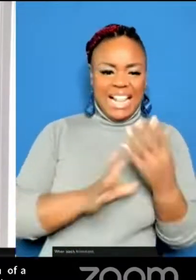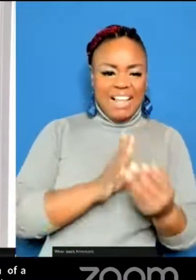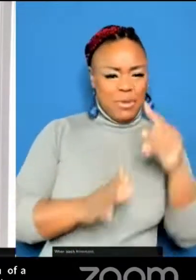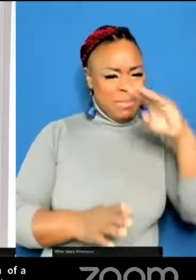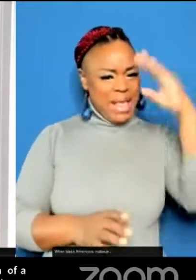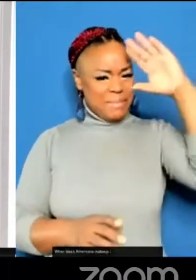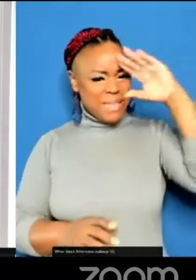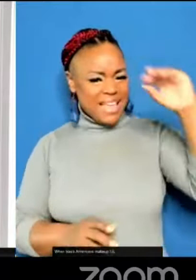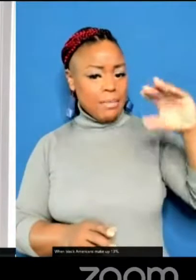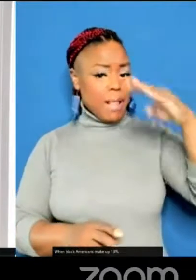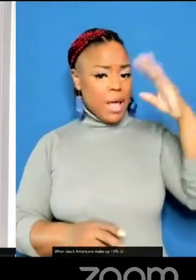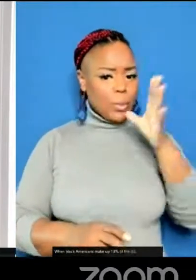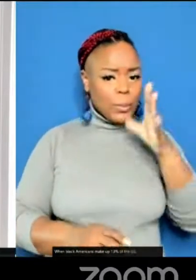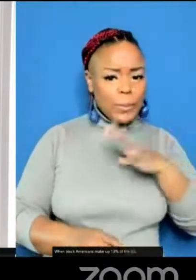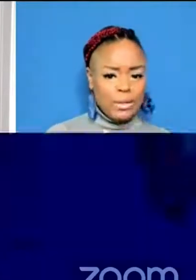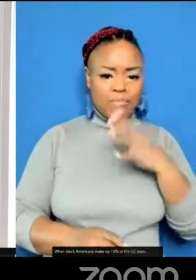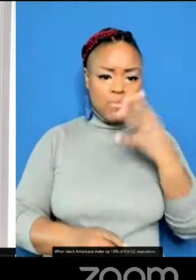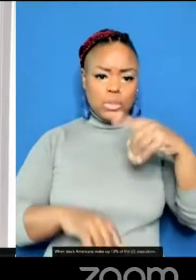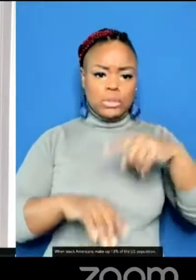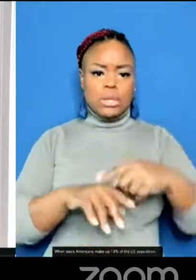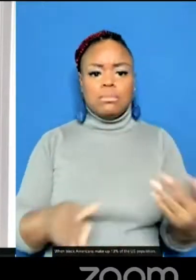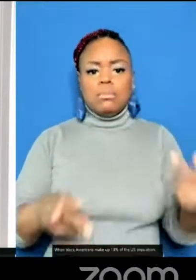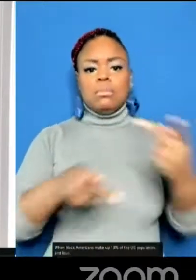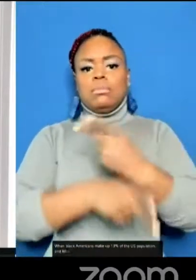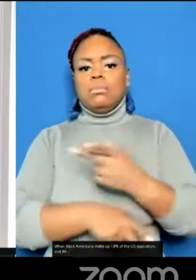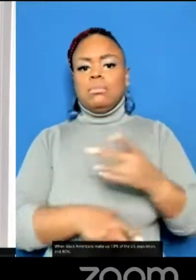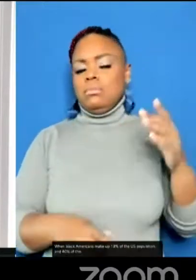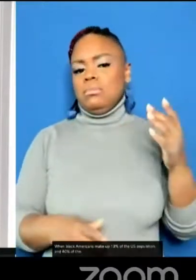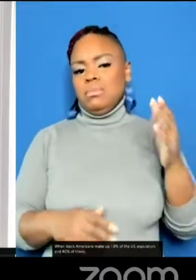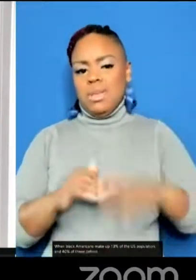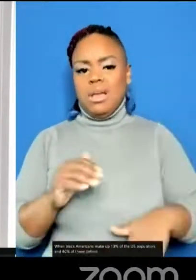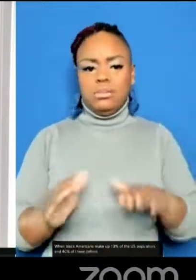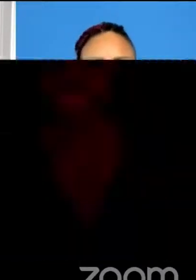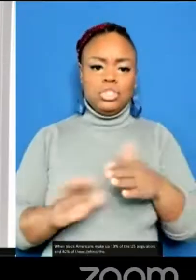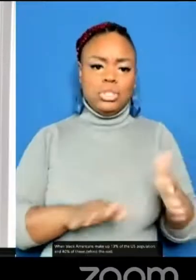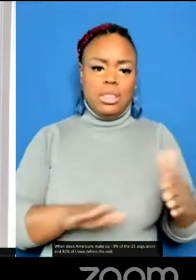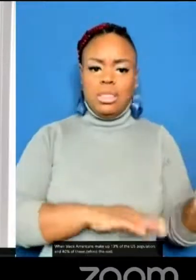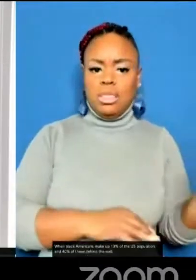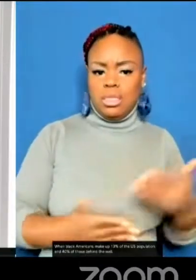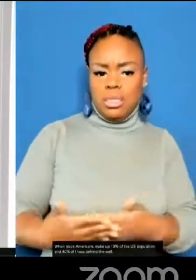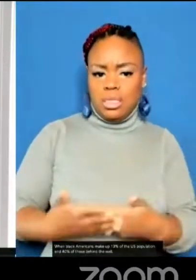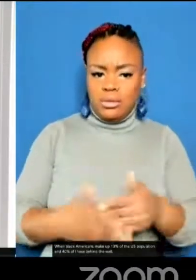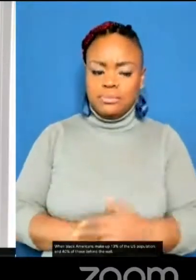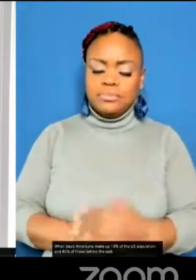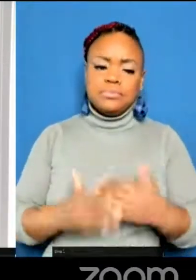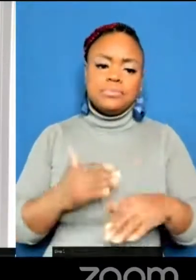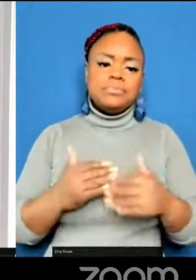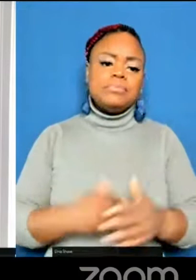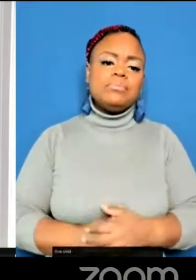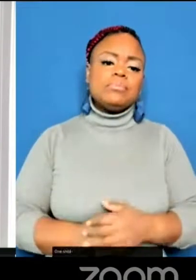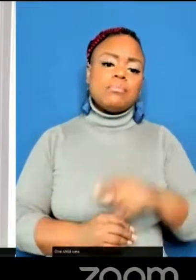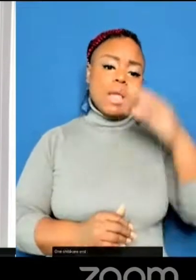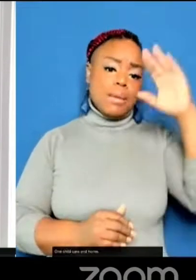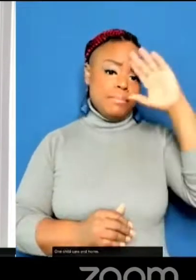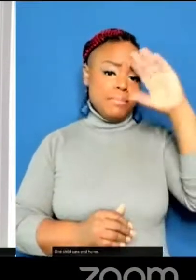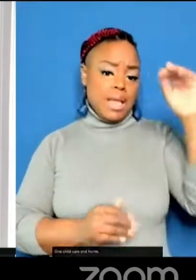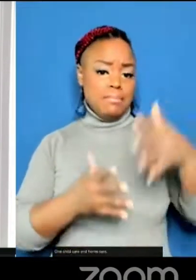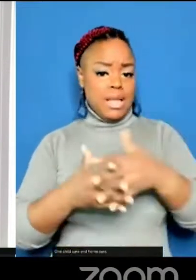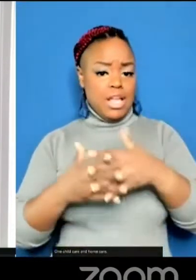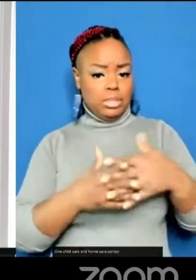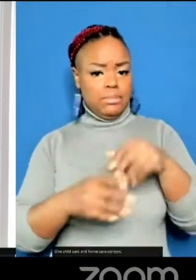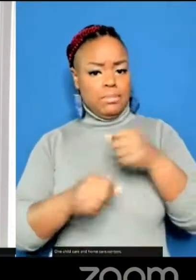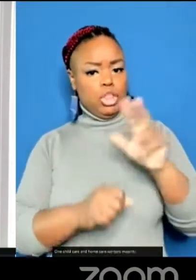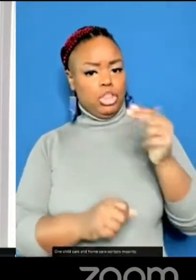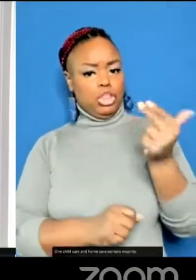make up 13 percent of the U.S. population and 40 percent of those behind the wall. When child care and whole care workers